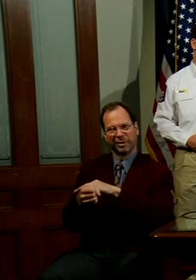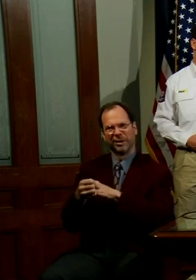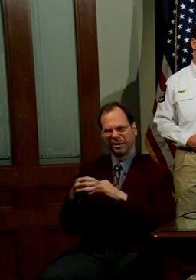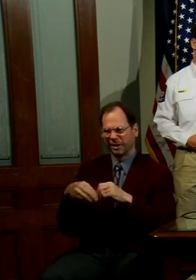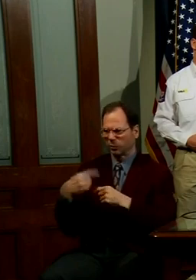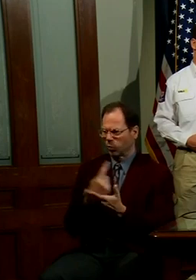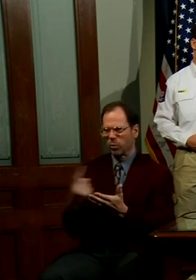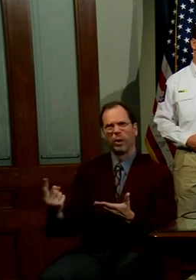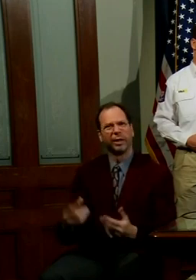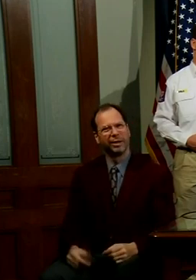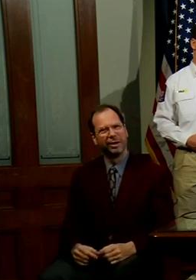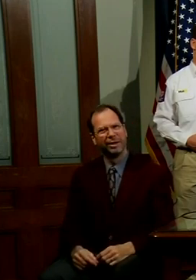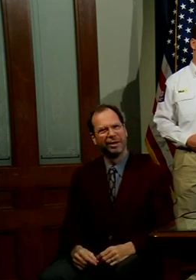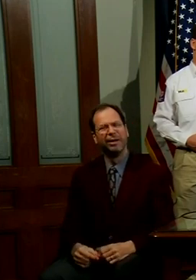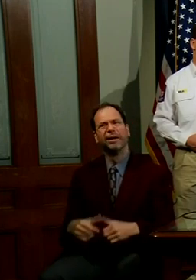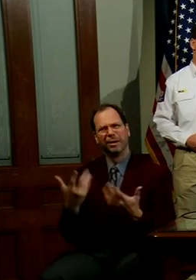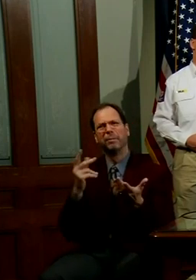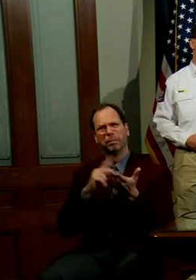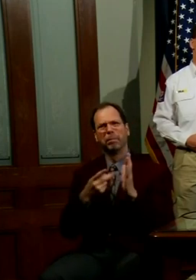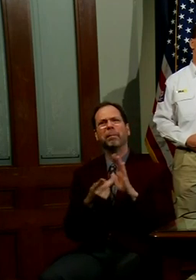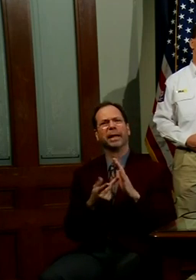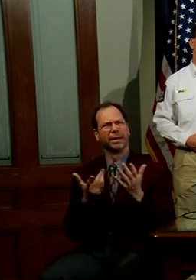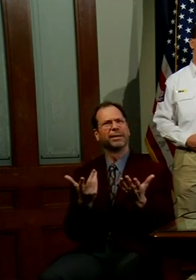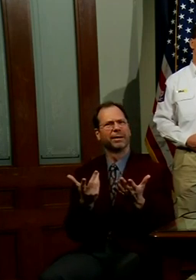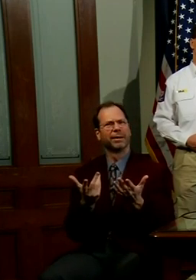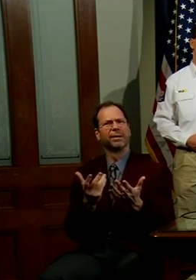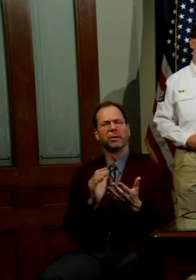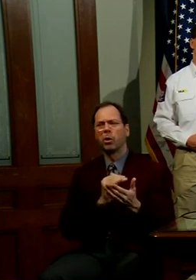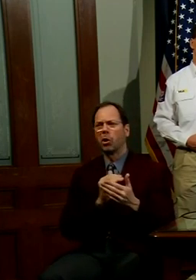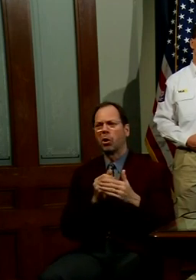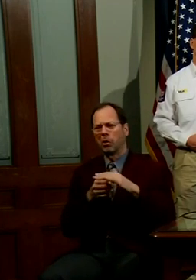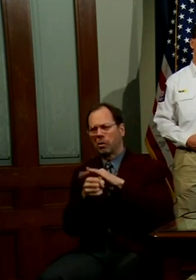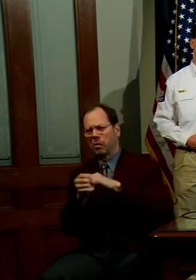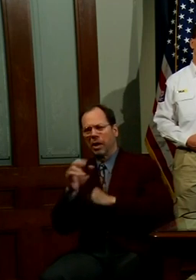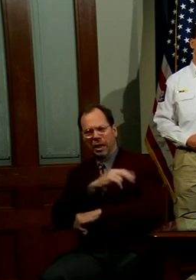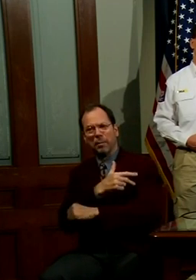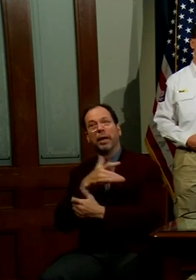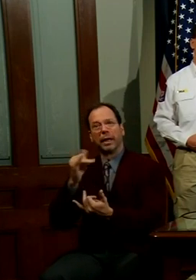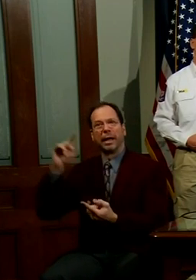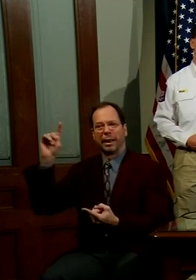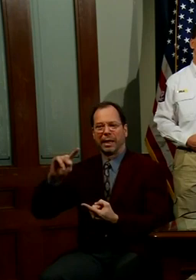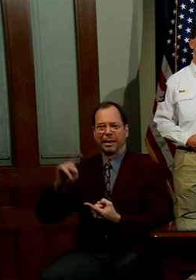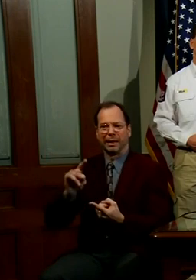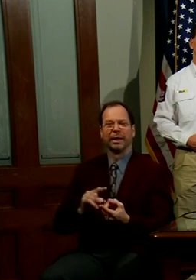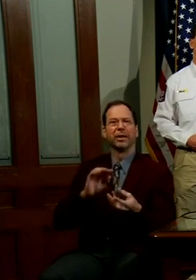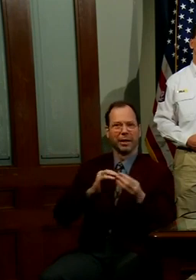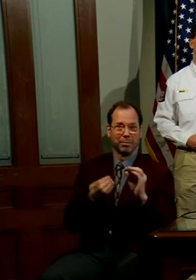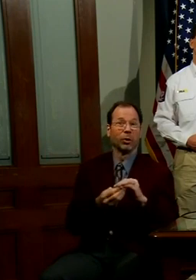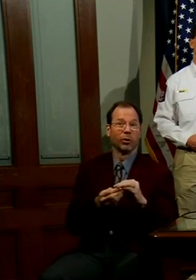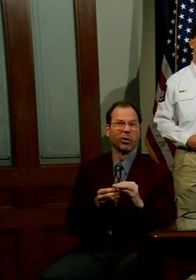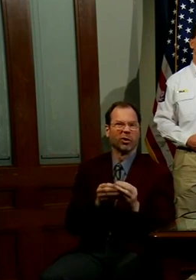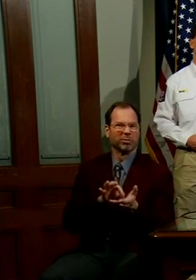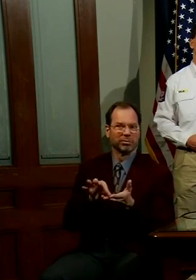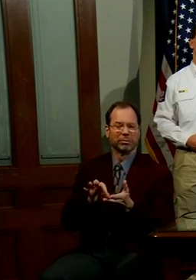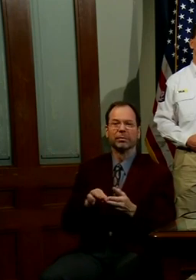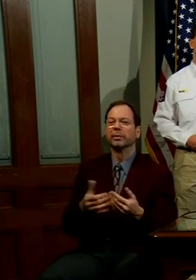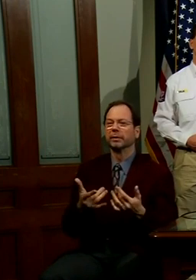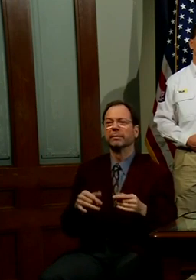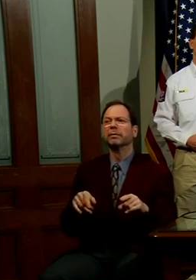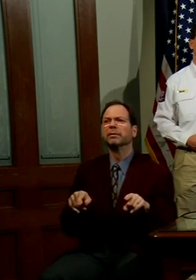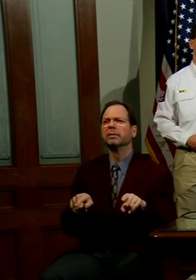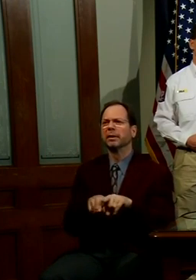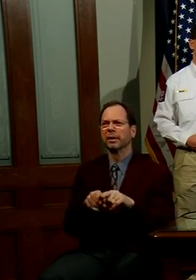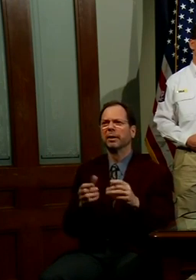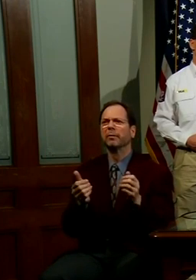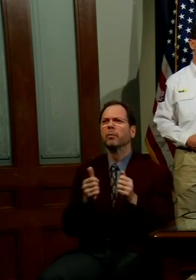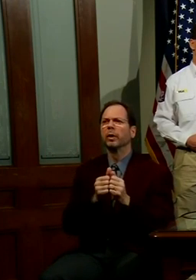a week. So it shows that our hospitalizations are declining. The same is true with regard to deaths. Even